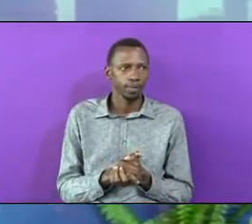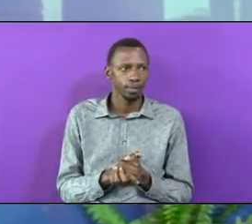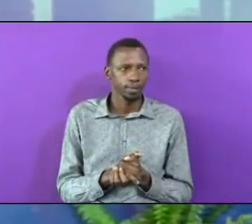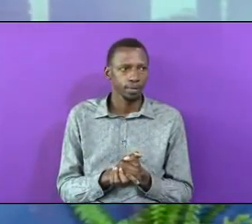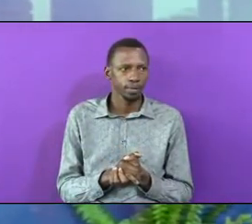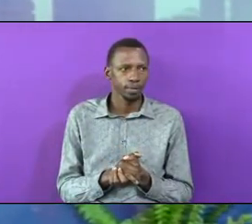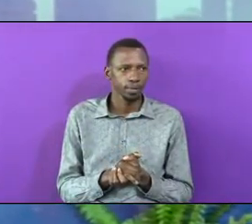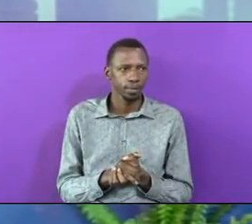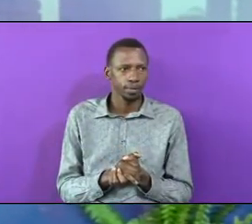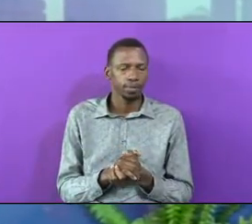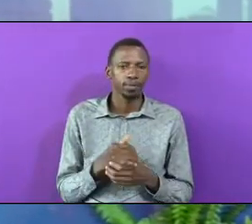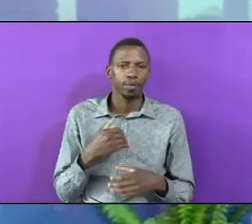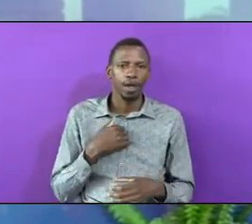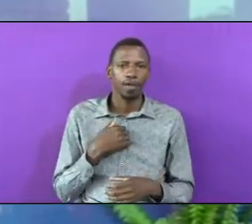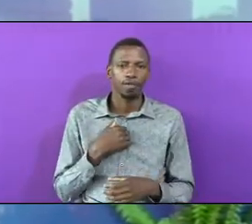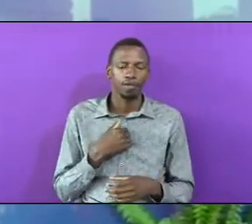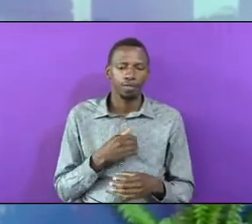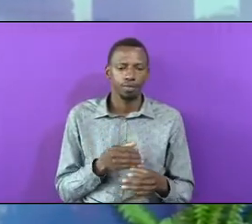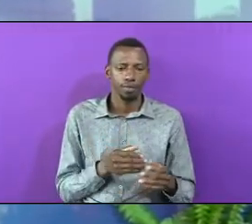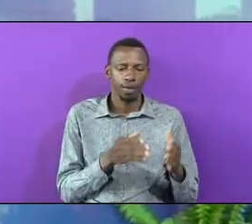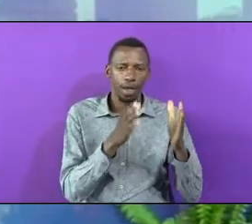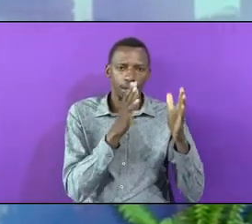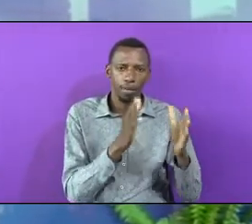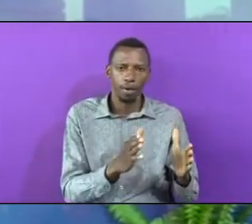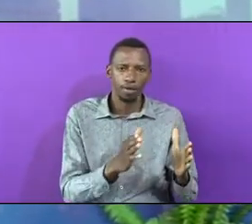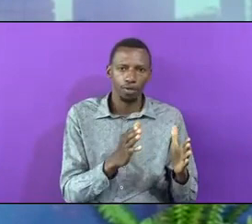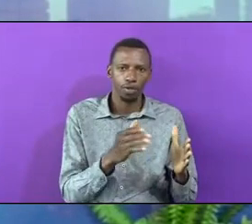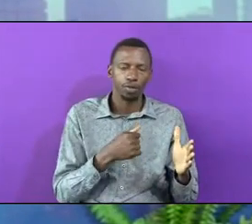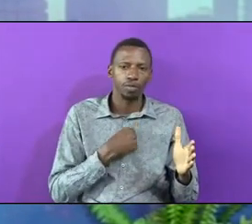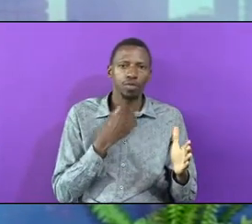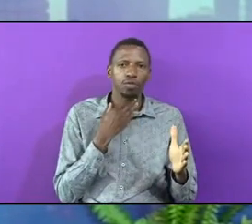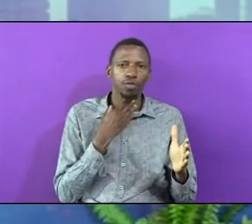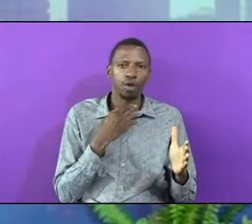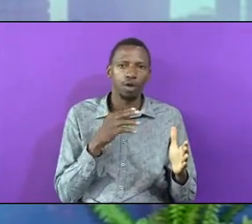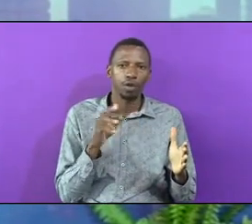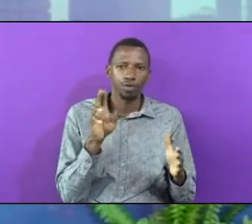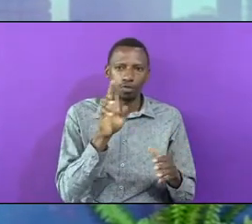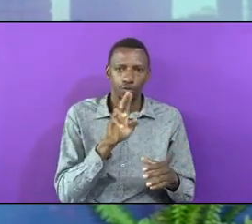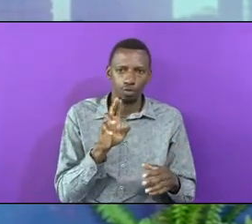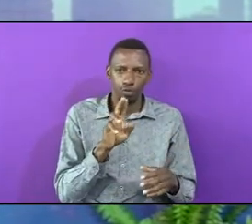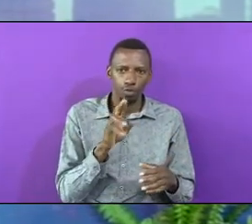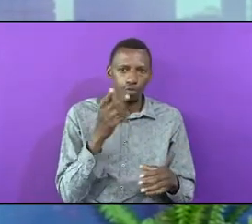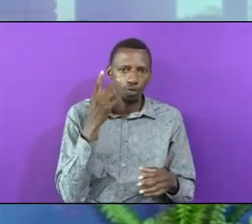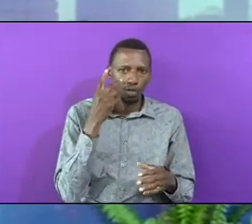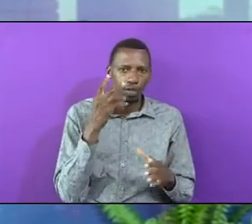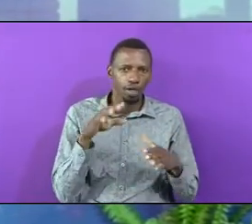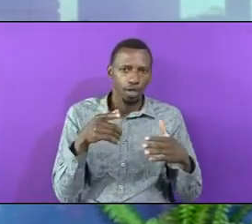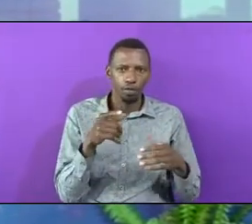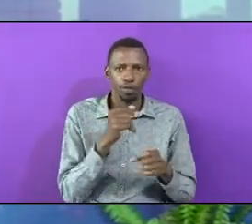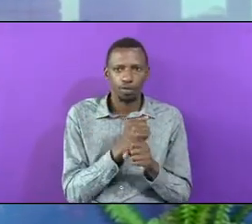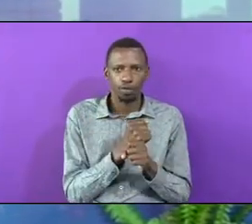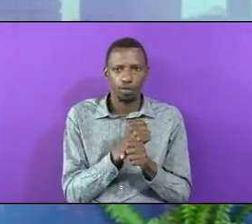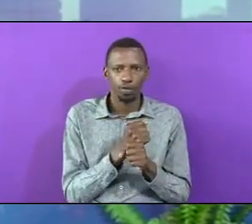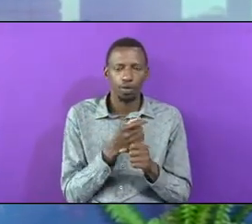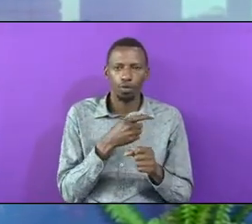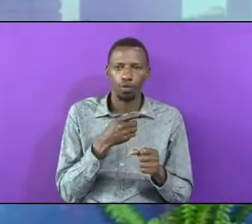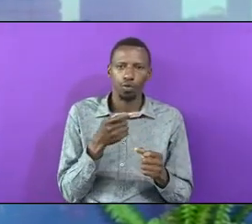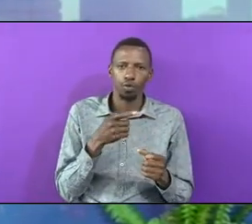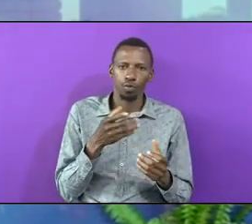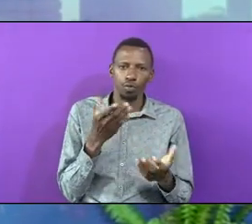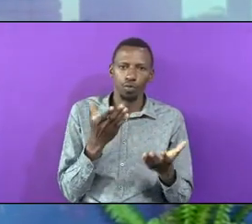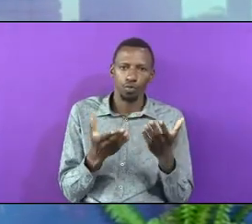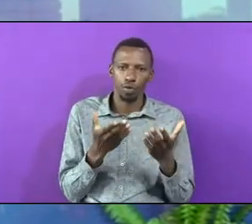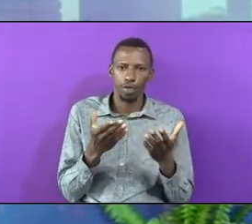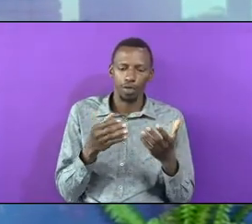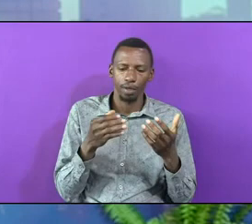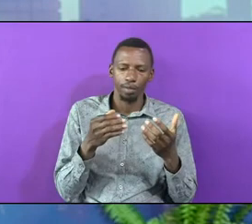There's A Character I Want To Use To So To See How He Did It That We May Go Back And